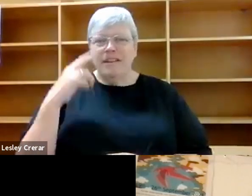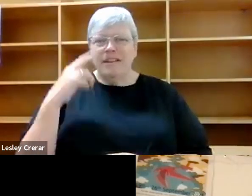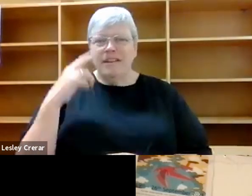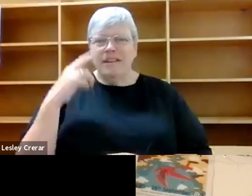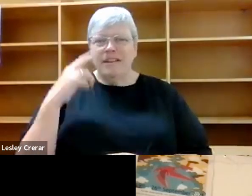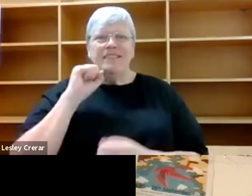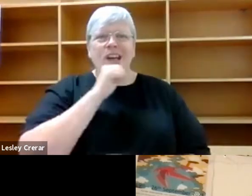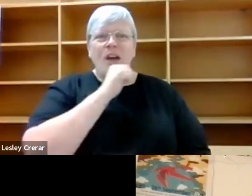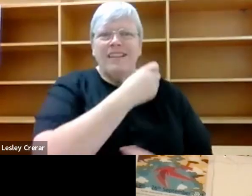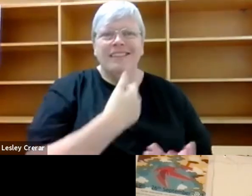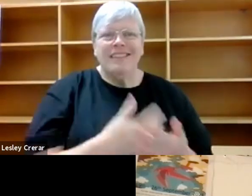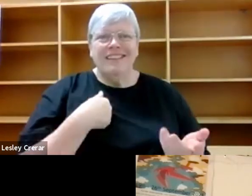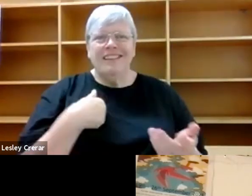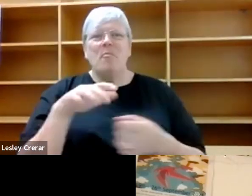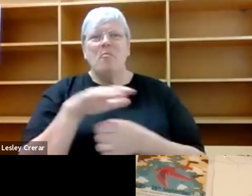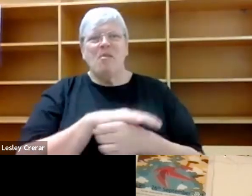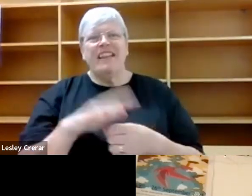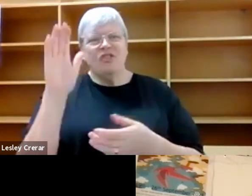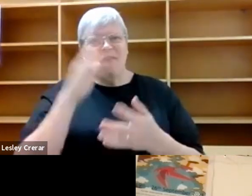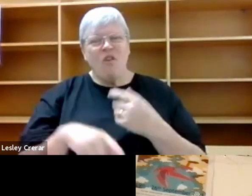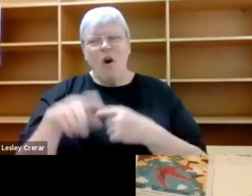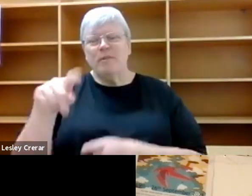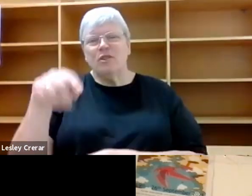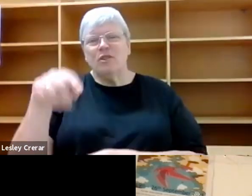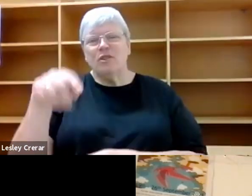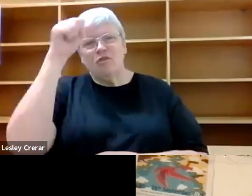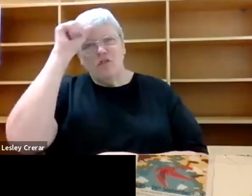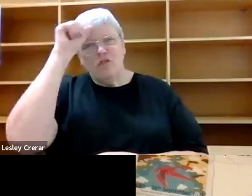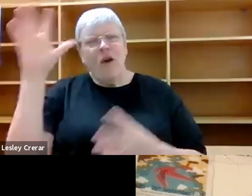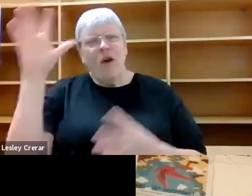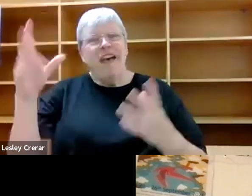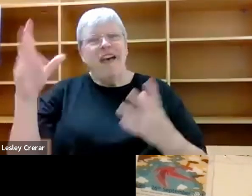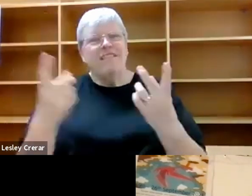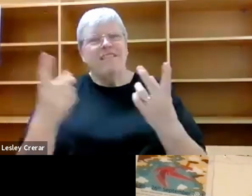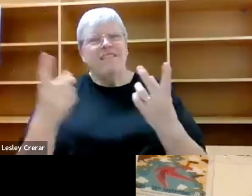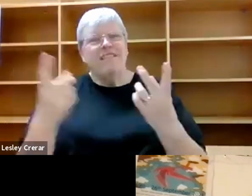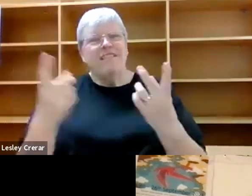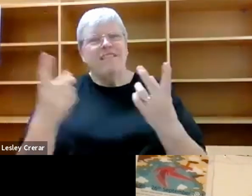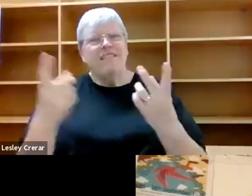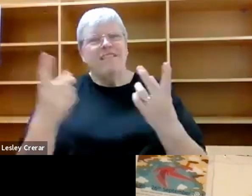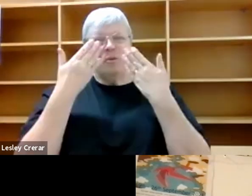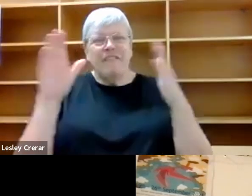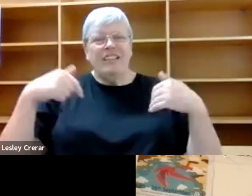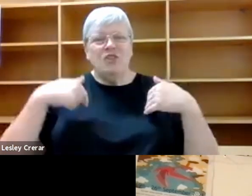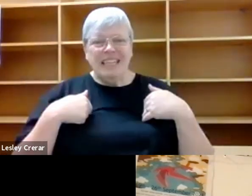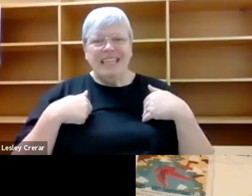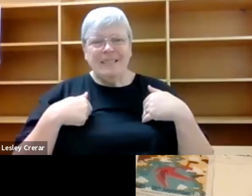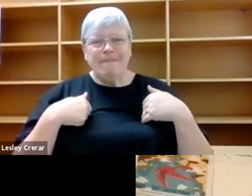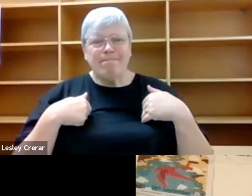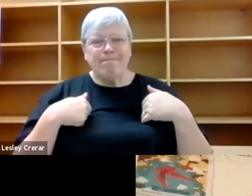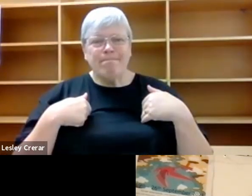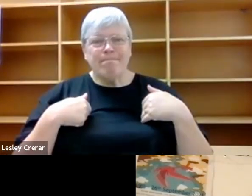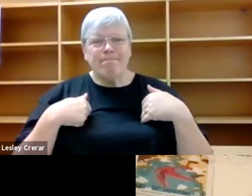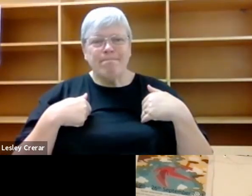right. This is the place she's from. It was sort of, I don't know, it was quite revealing to me. And I, I feel like it, how do I put it?